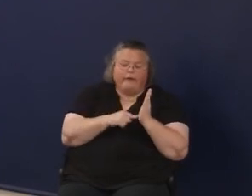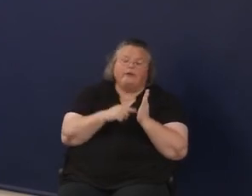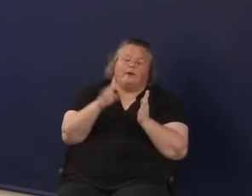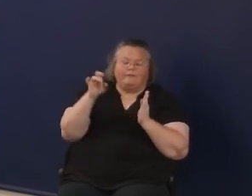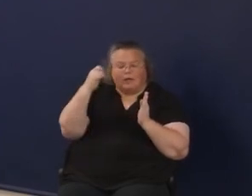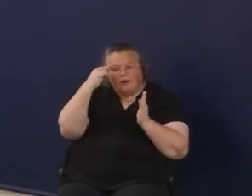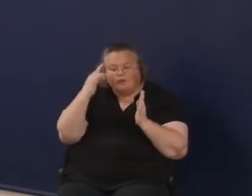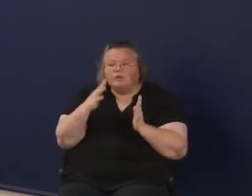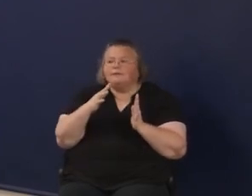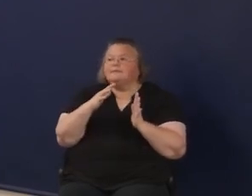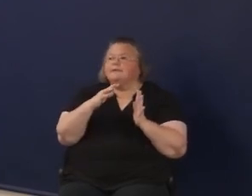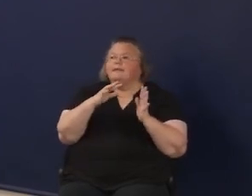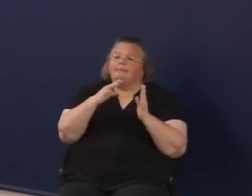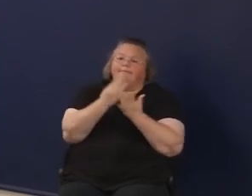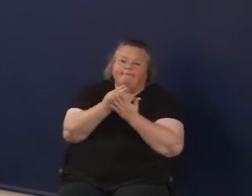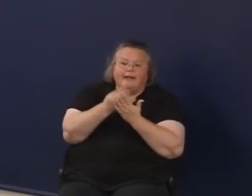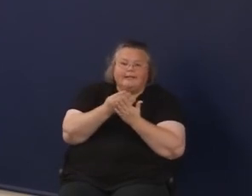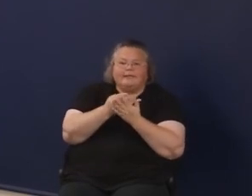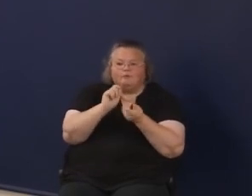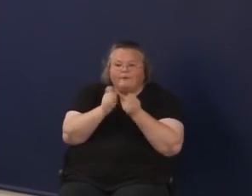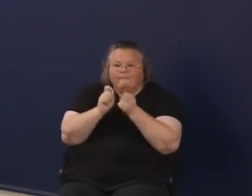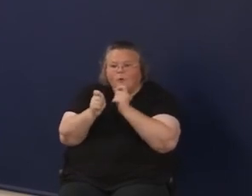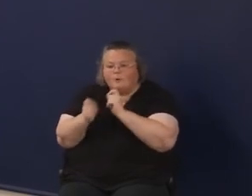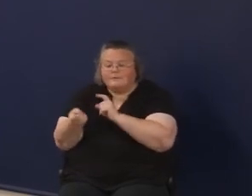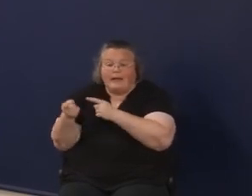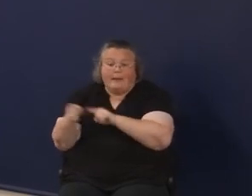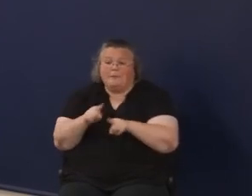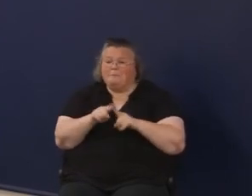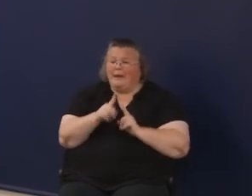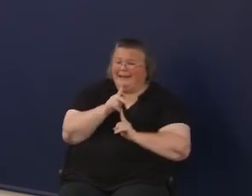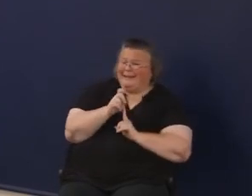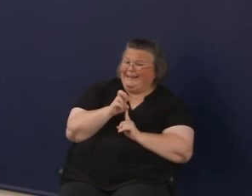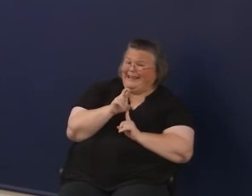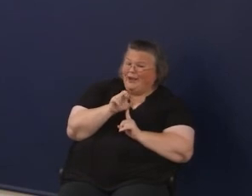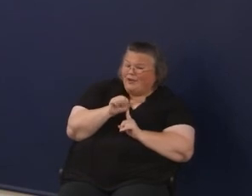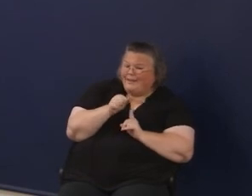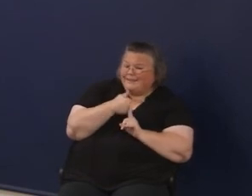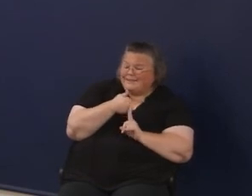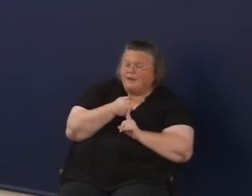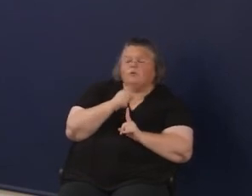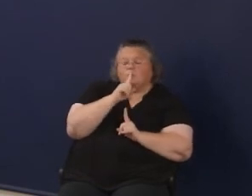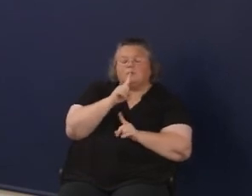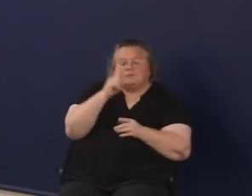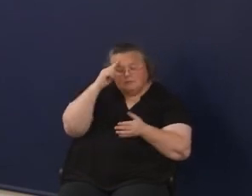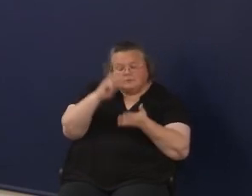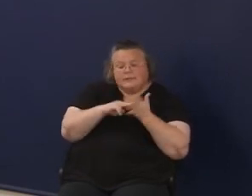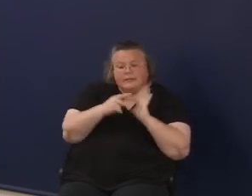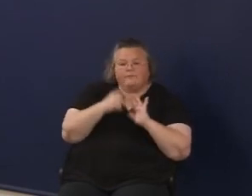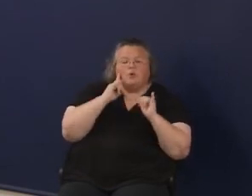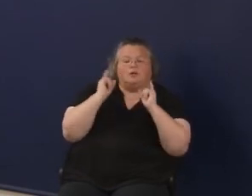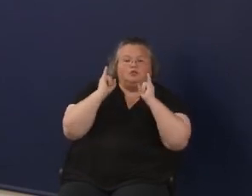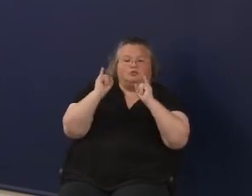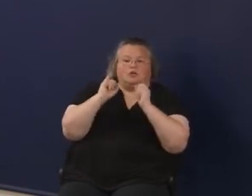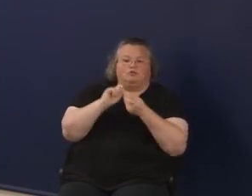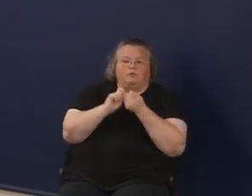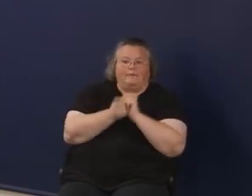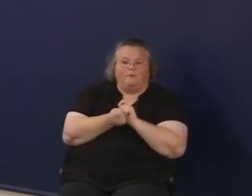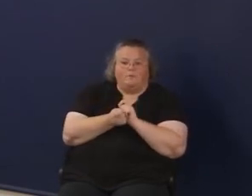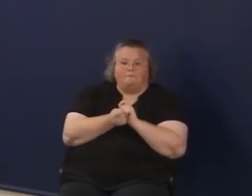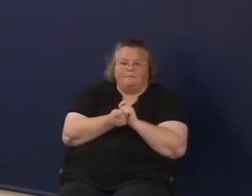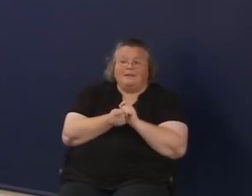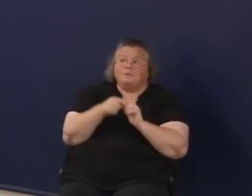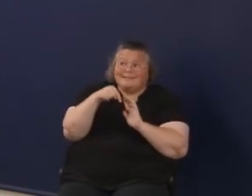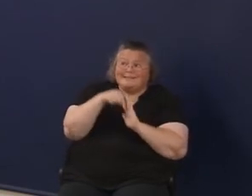and funding reforms, CARO was an instructional reform or was intended to be, and it was a deeper learning